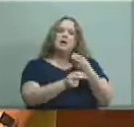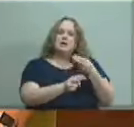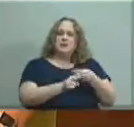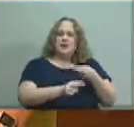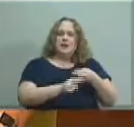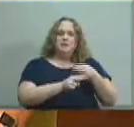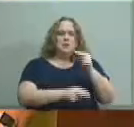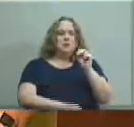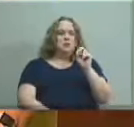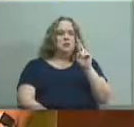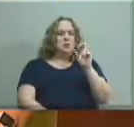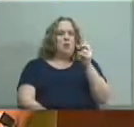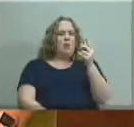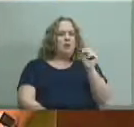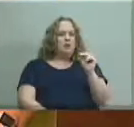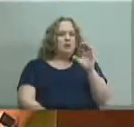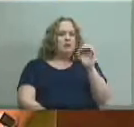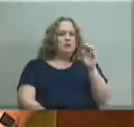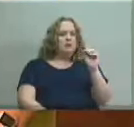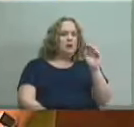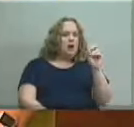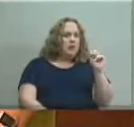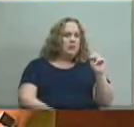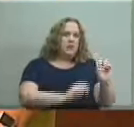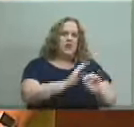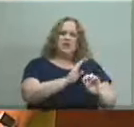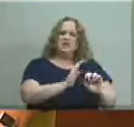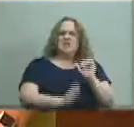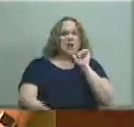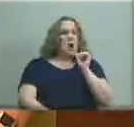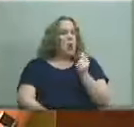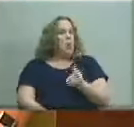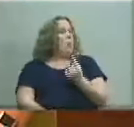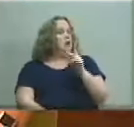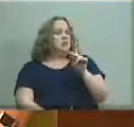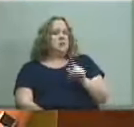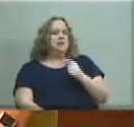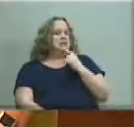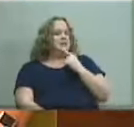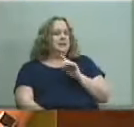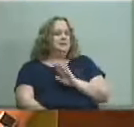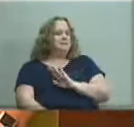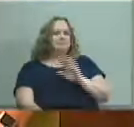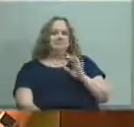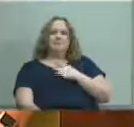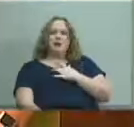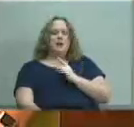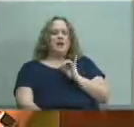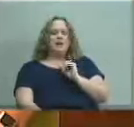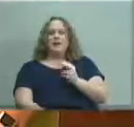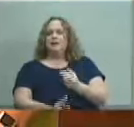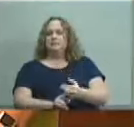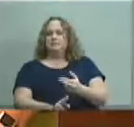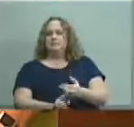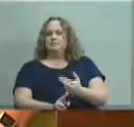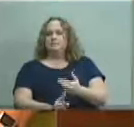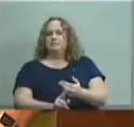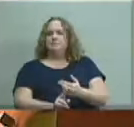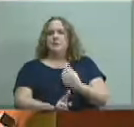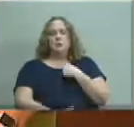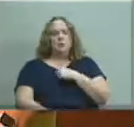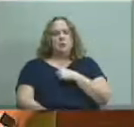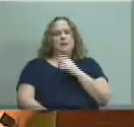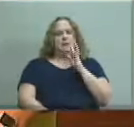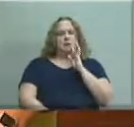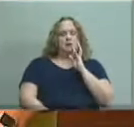Elementary there was not one person who was opposed to the name Norton Commons Elementary that we